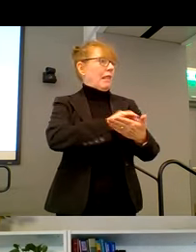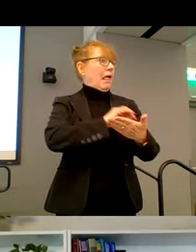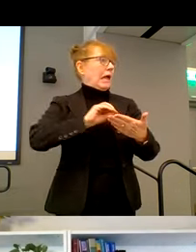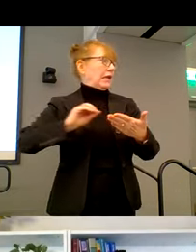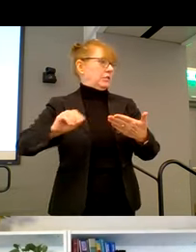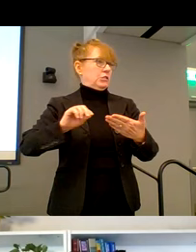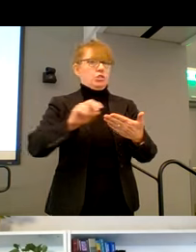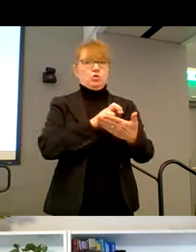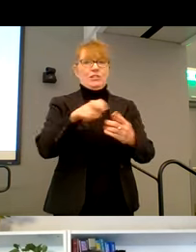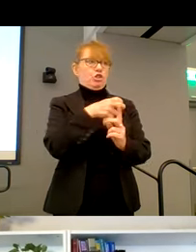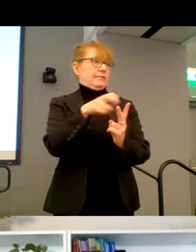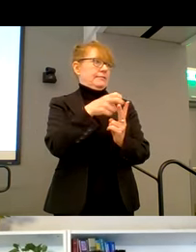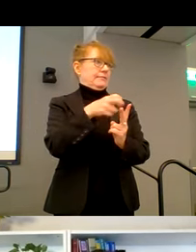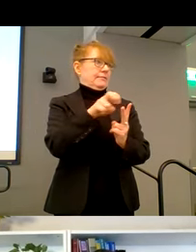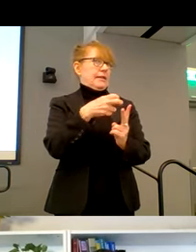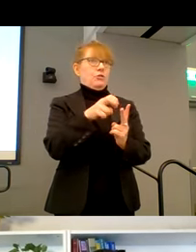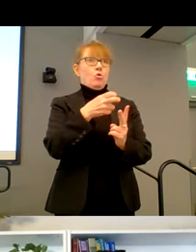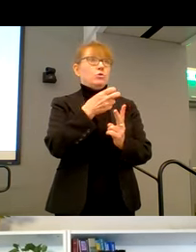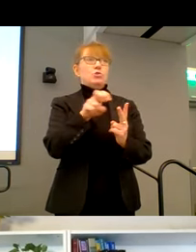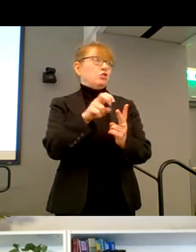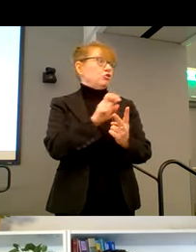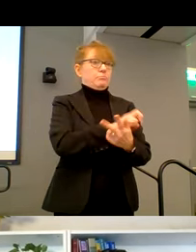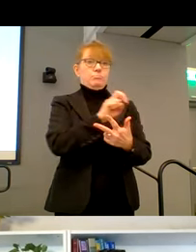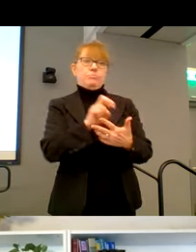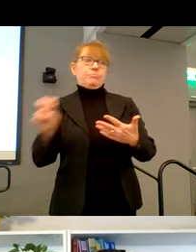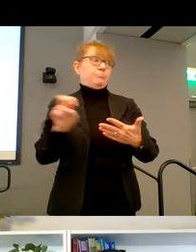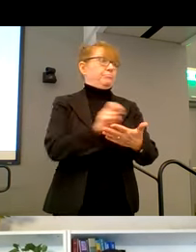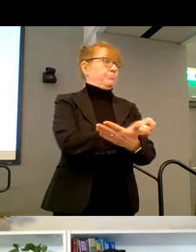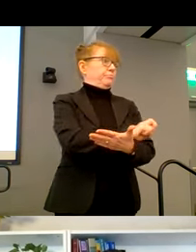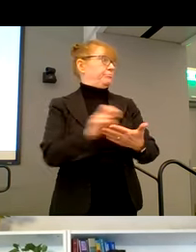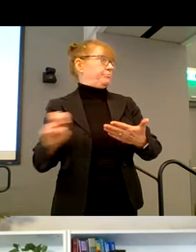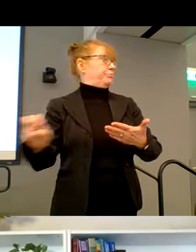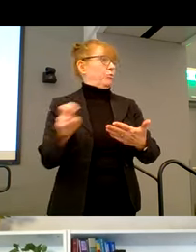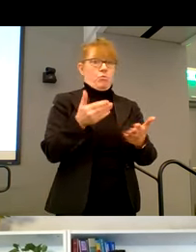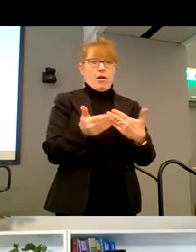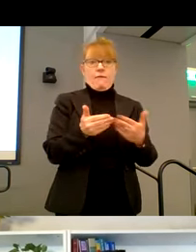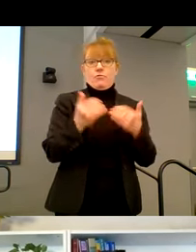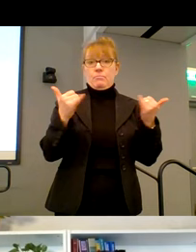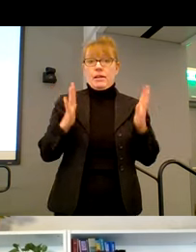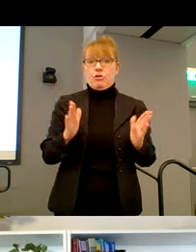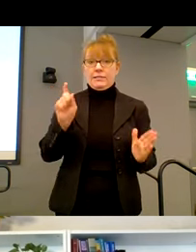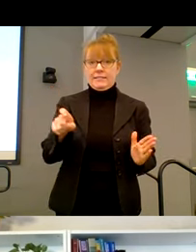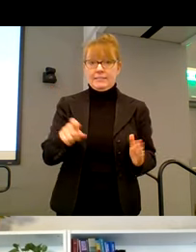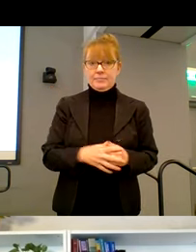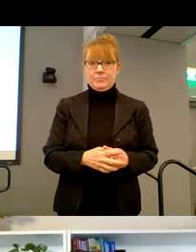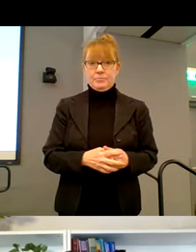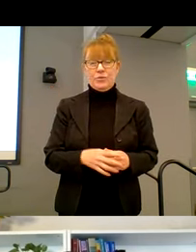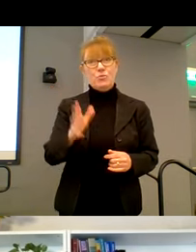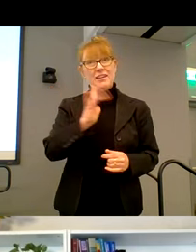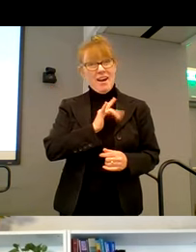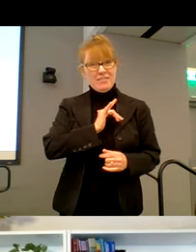really place these switches wherever the player needs. And so we have this really